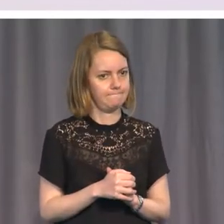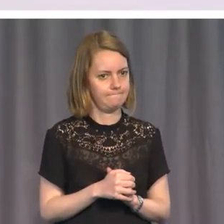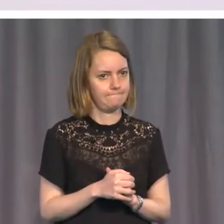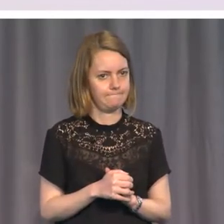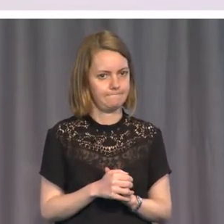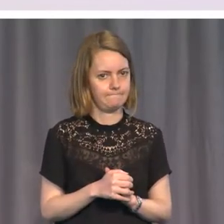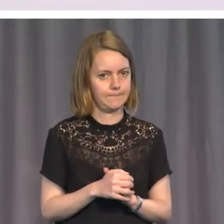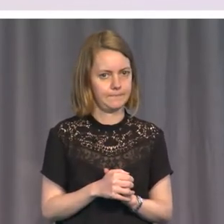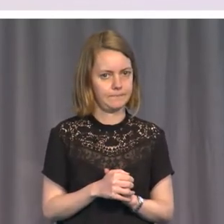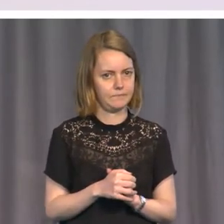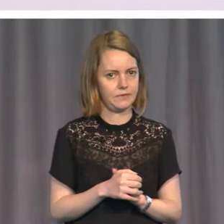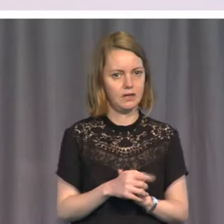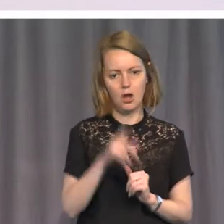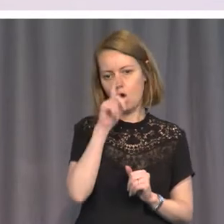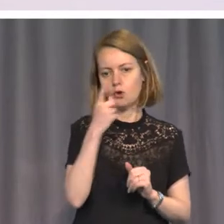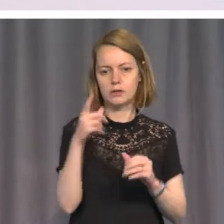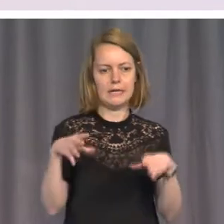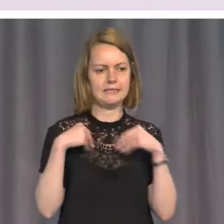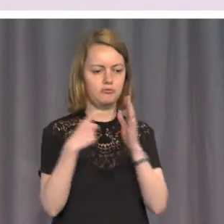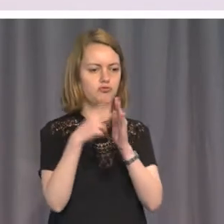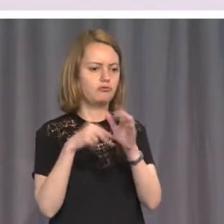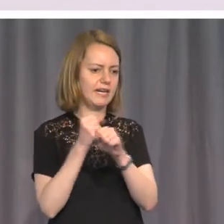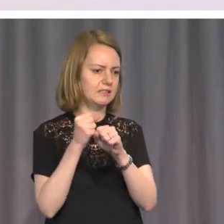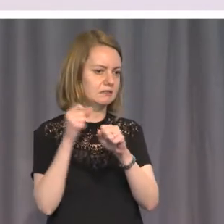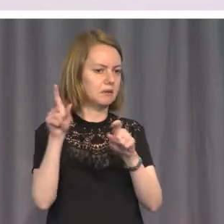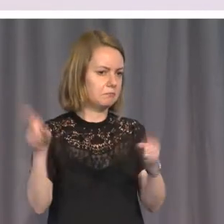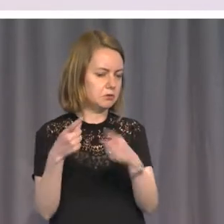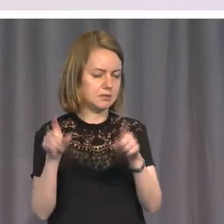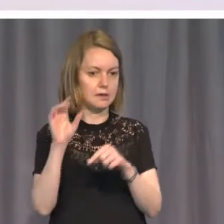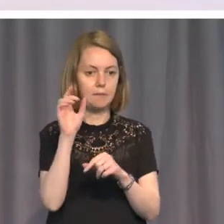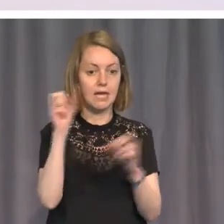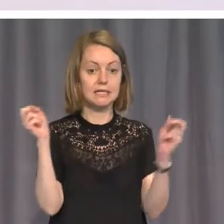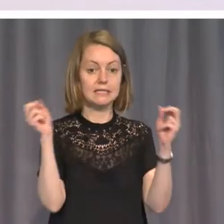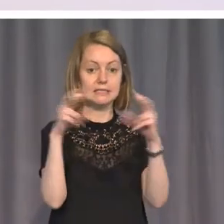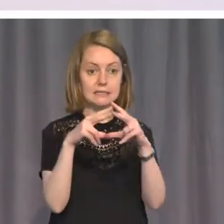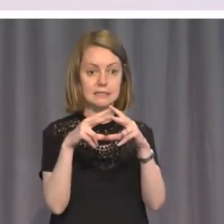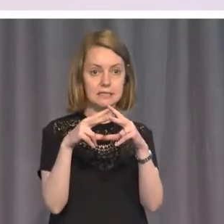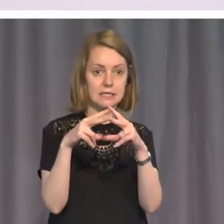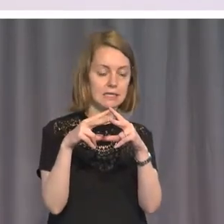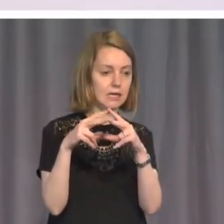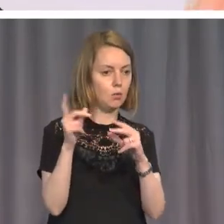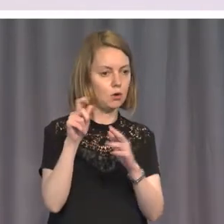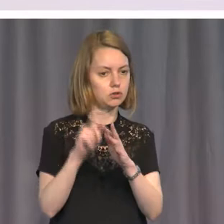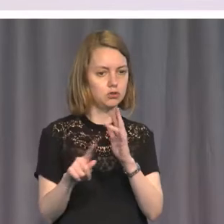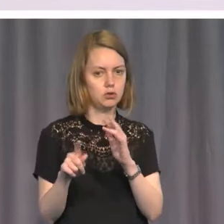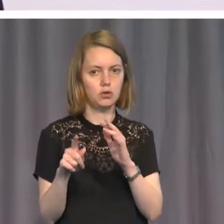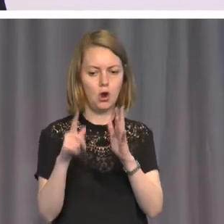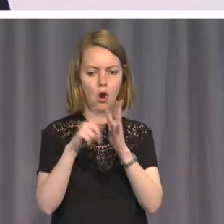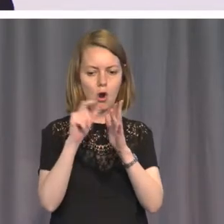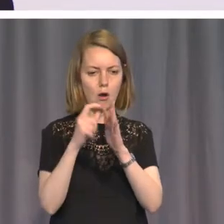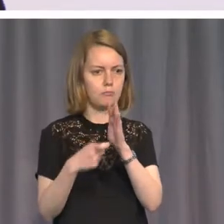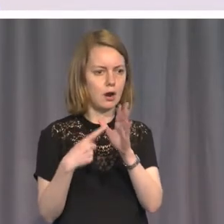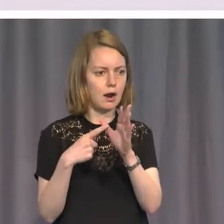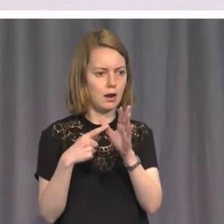cycle. But Sydney has solved the problem of its impossible opera house by actually moving opera out